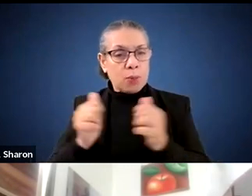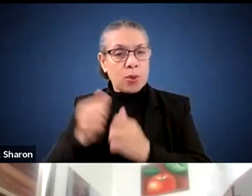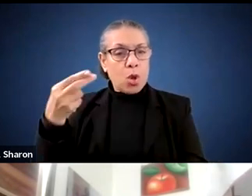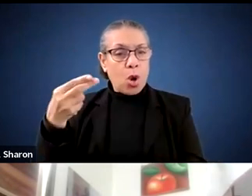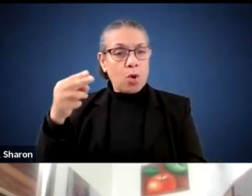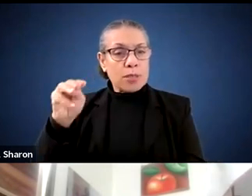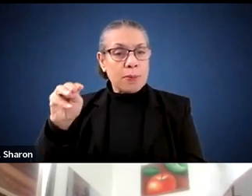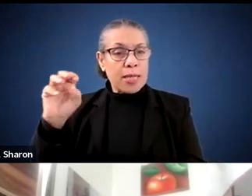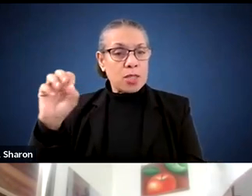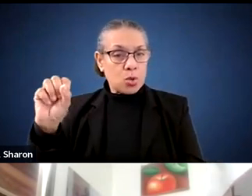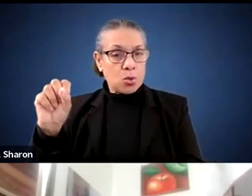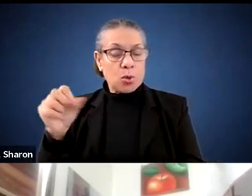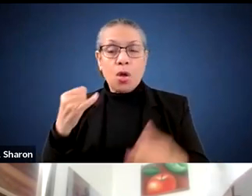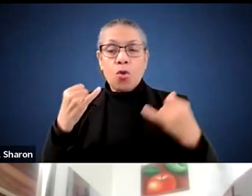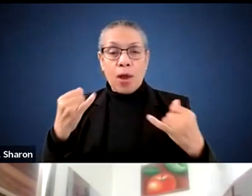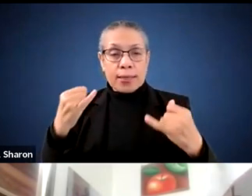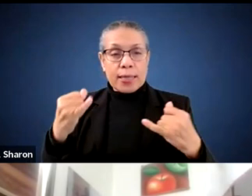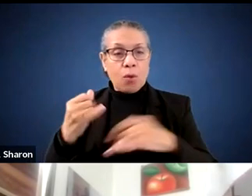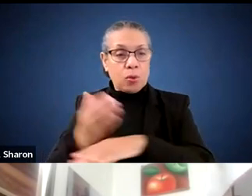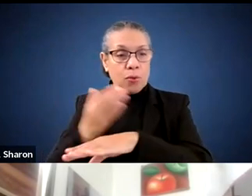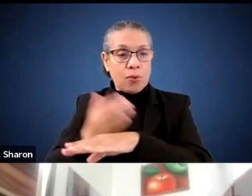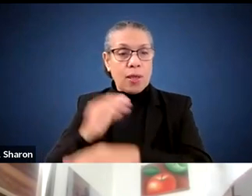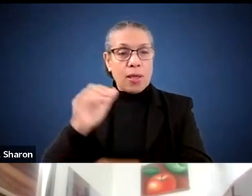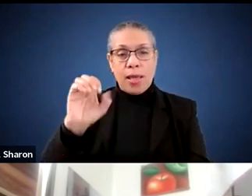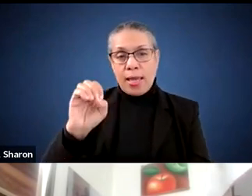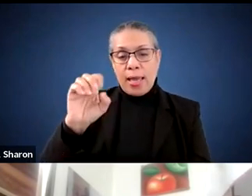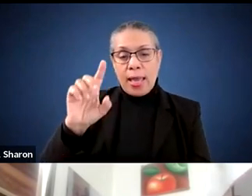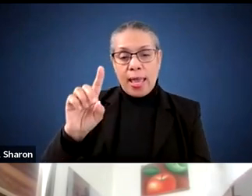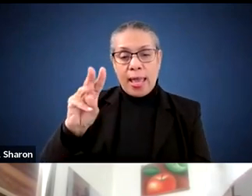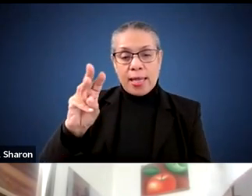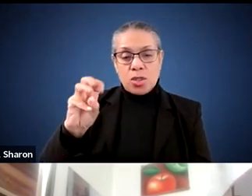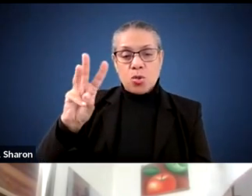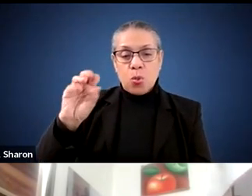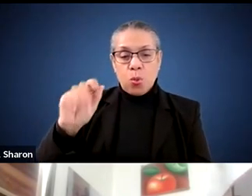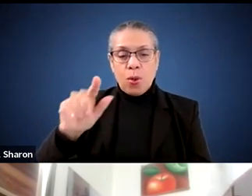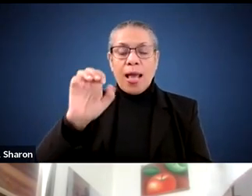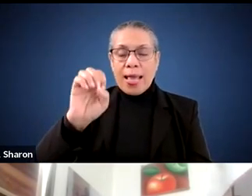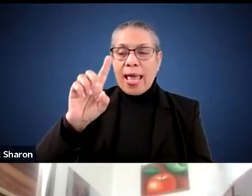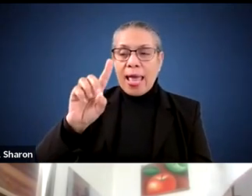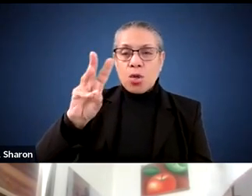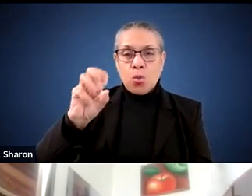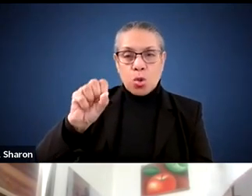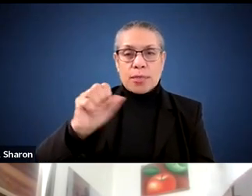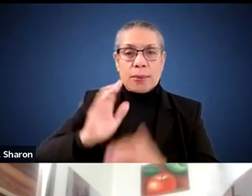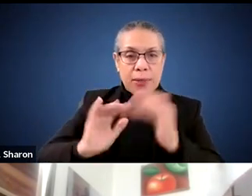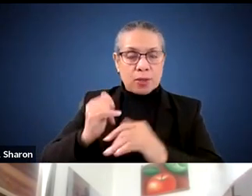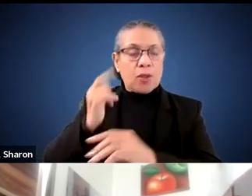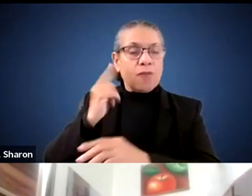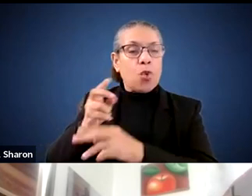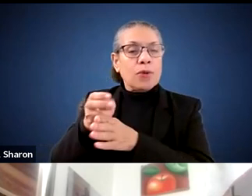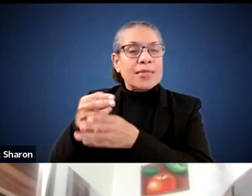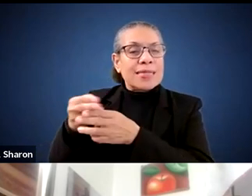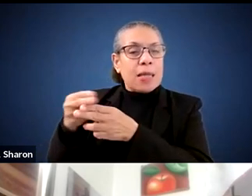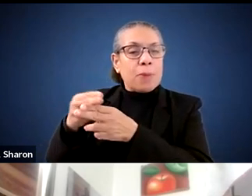So we're currently renovating the Edwards Building to serve as swing space for the Horace Mann. And we're committed